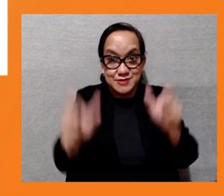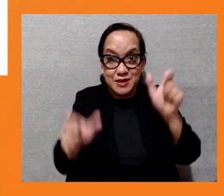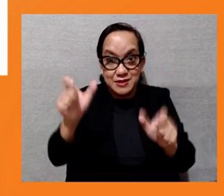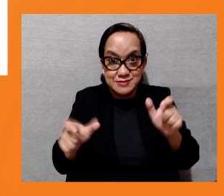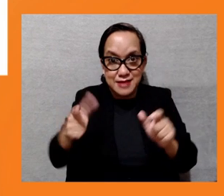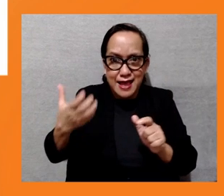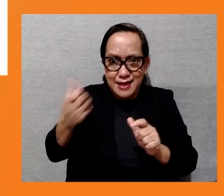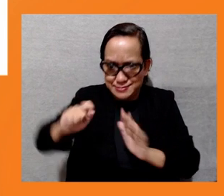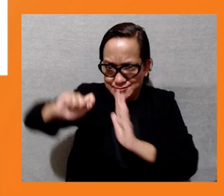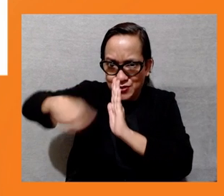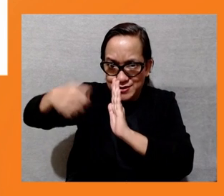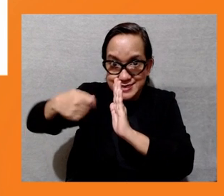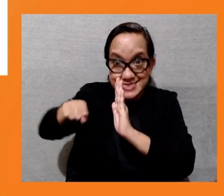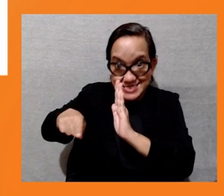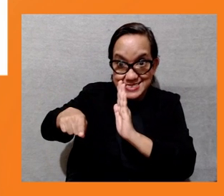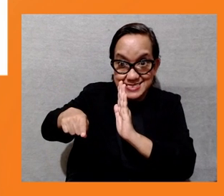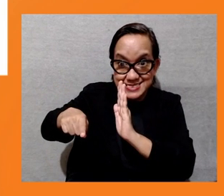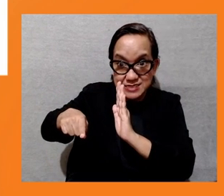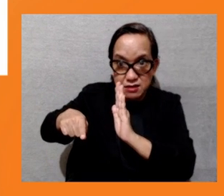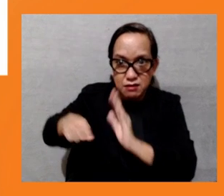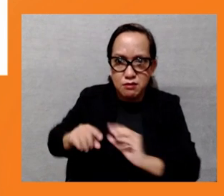part of those project steering committees.